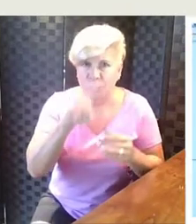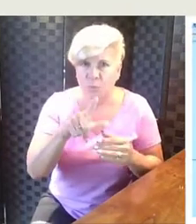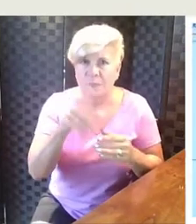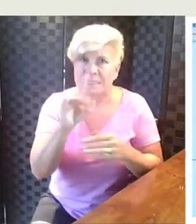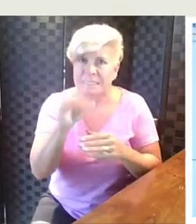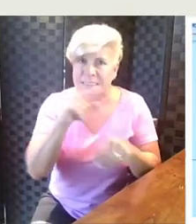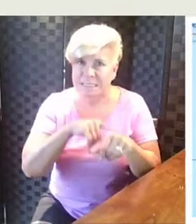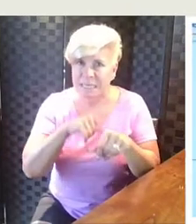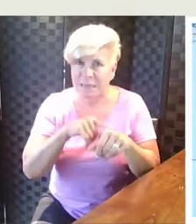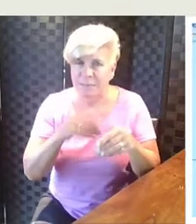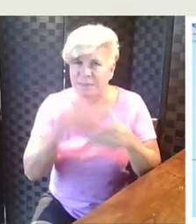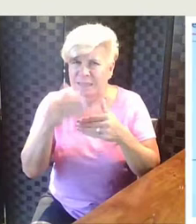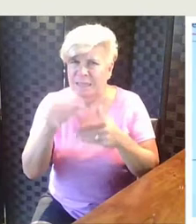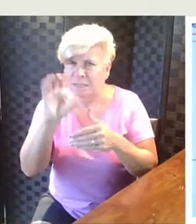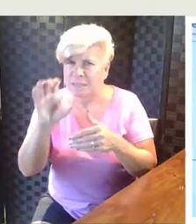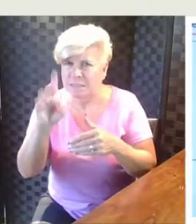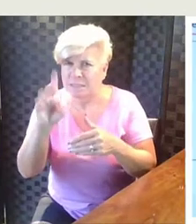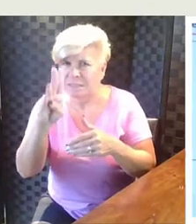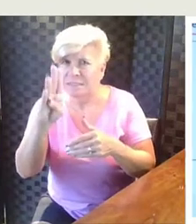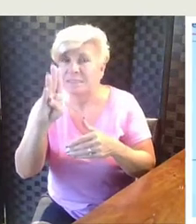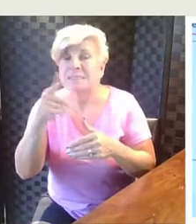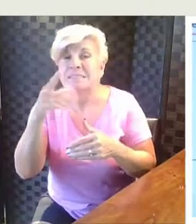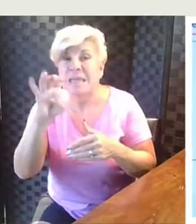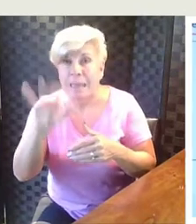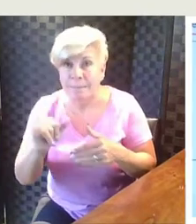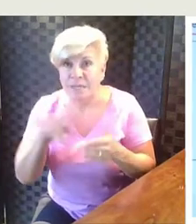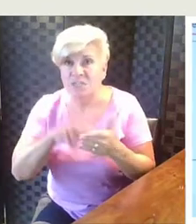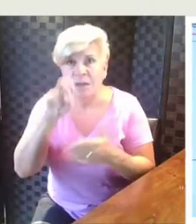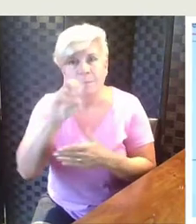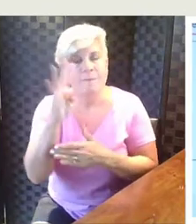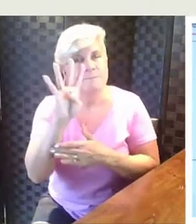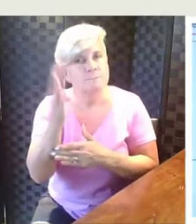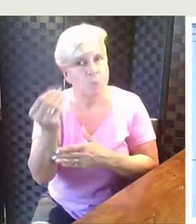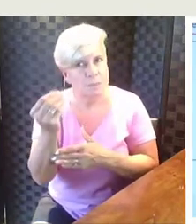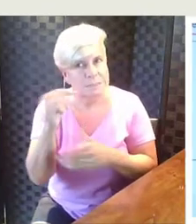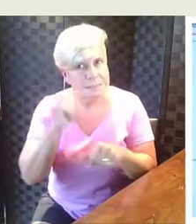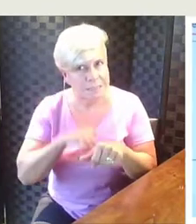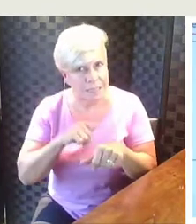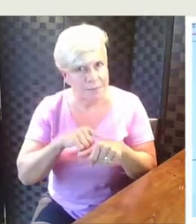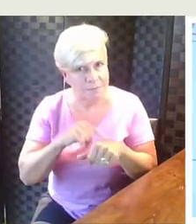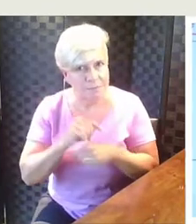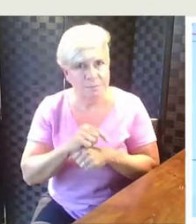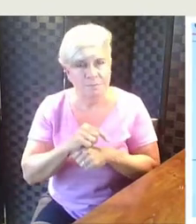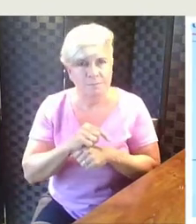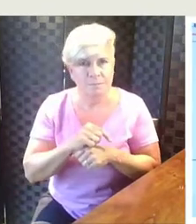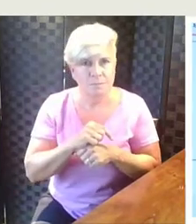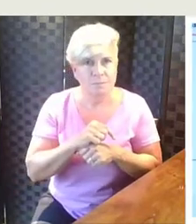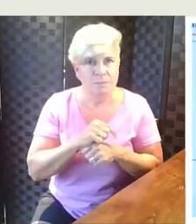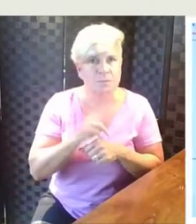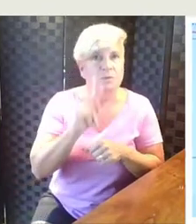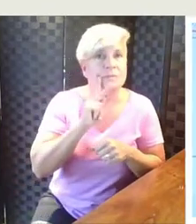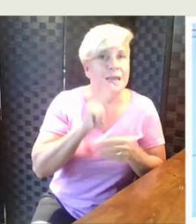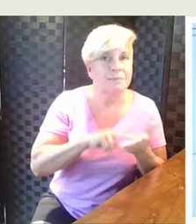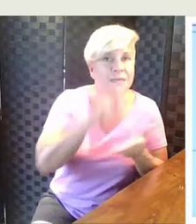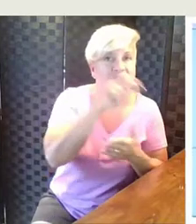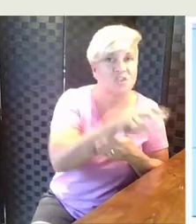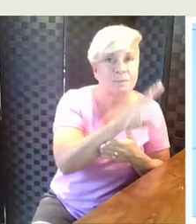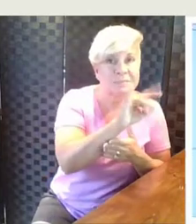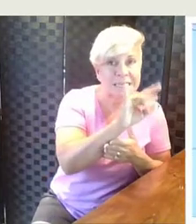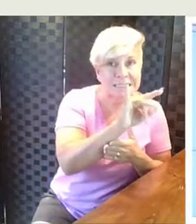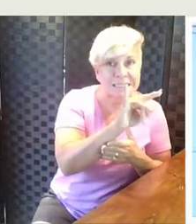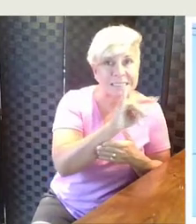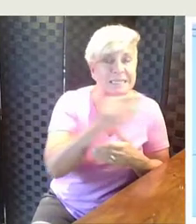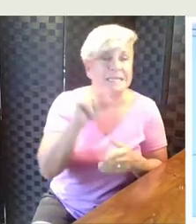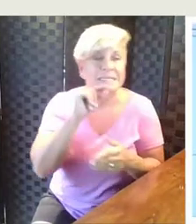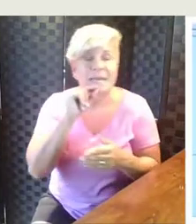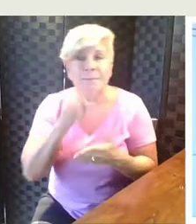Then go on to the next chunk, while Gabby only jumped into the pool fourteen times. Go ahead and try to draw a bar